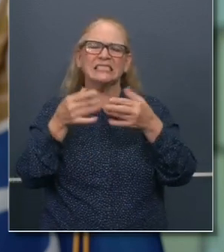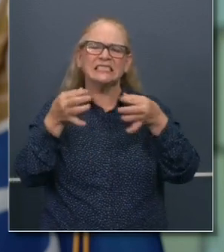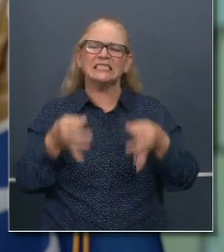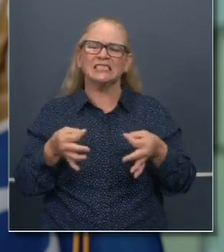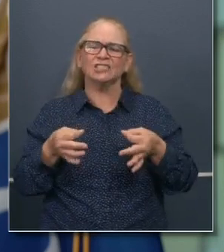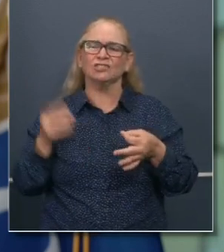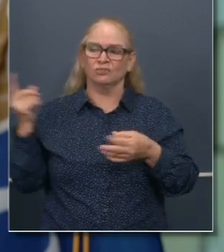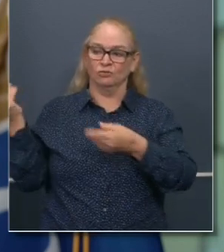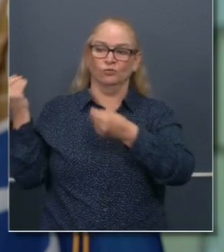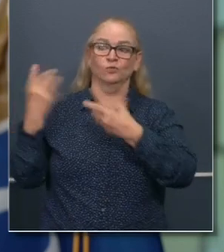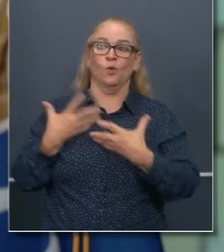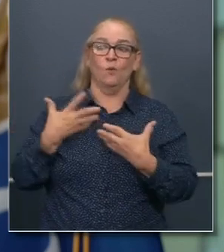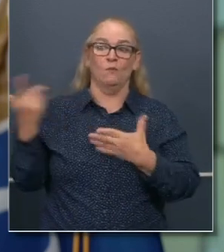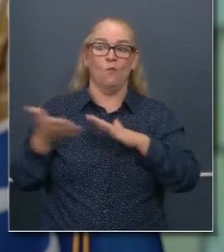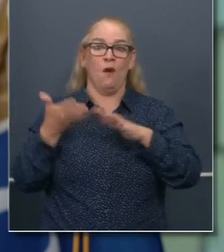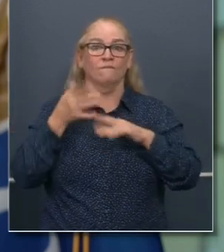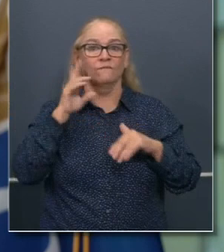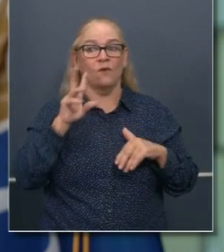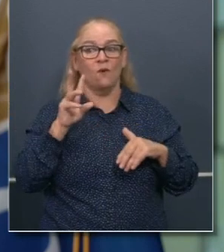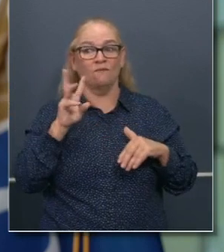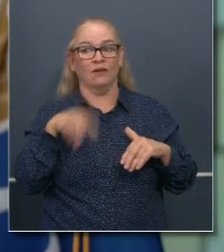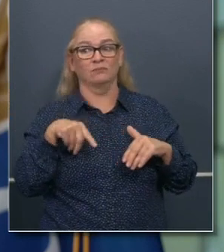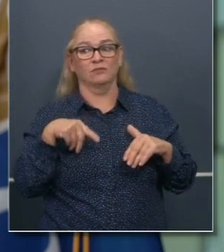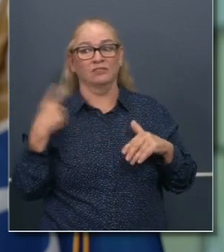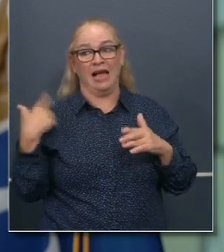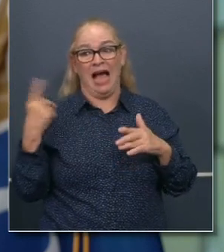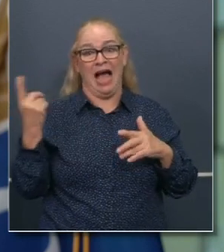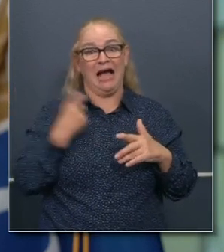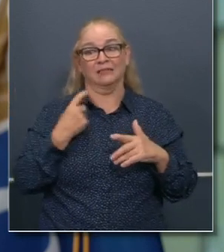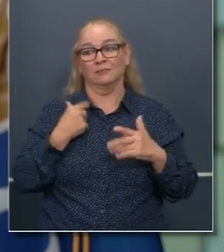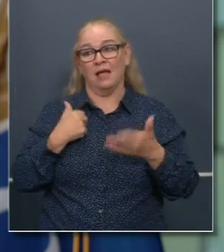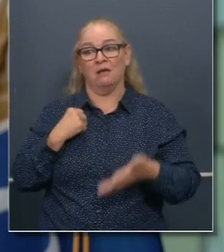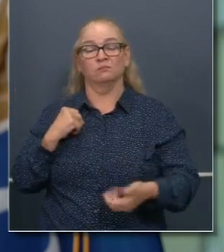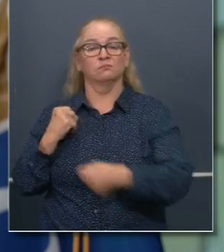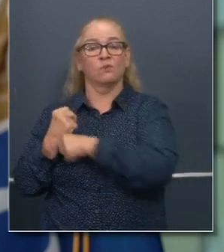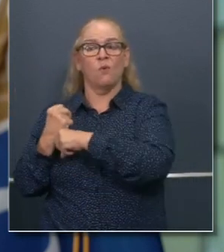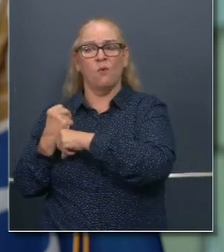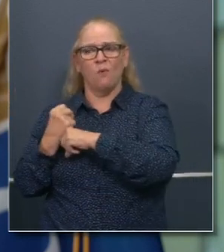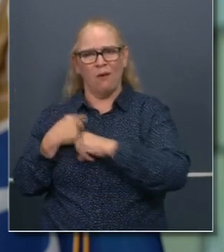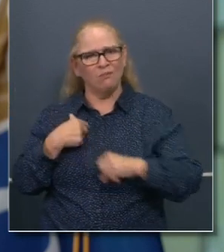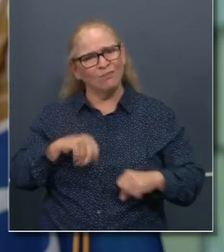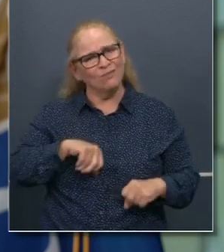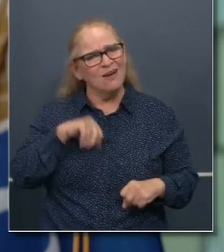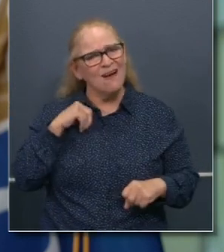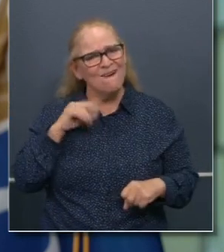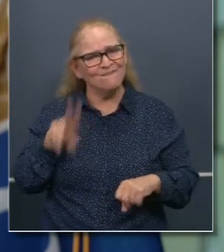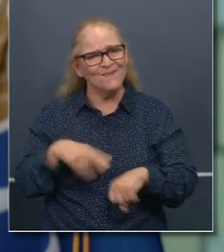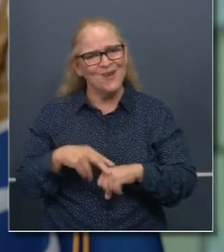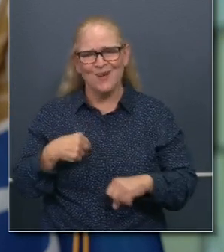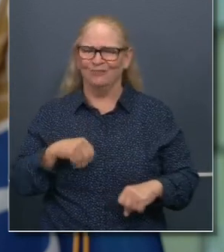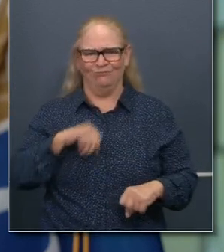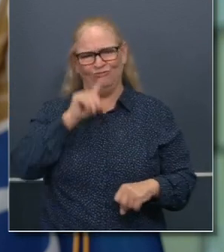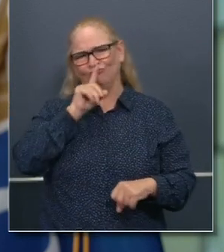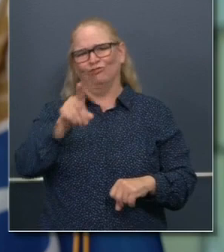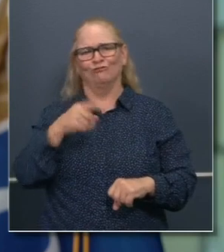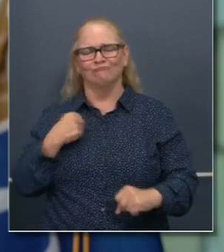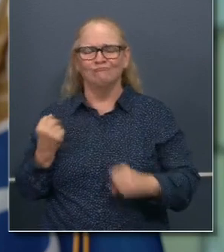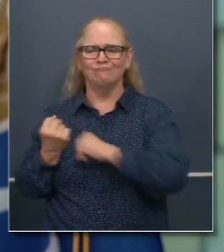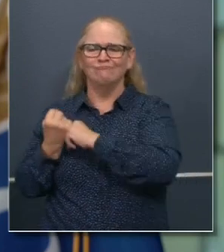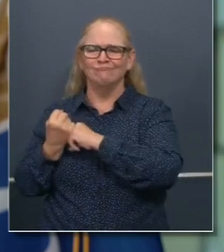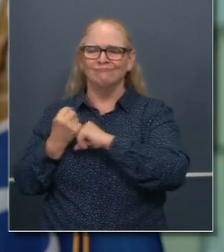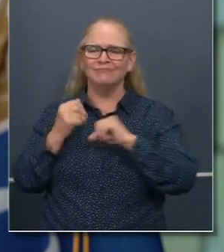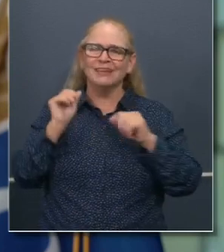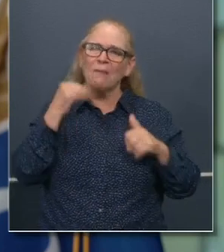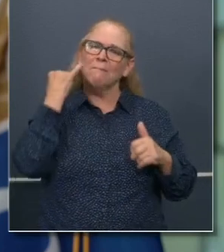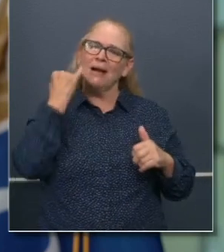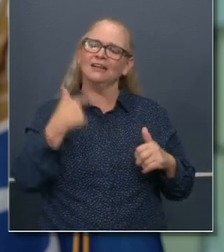for president for me to come out and endorse her. I couldn't be more proud of that. And so you can imagine how proud